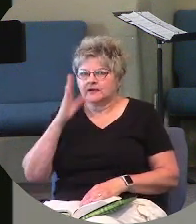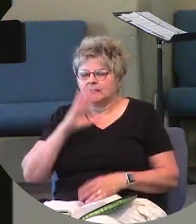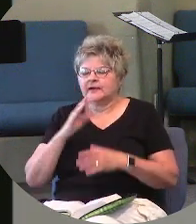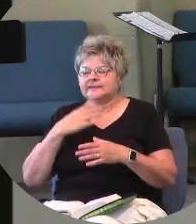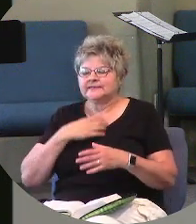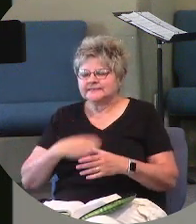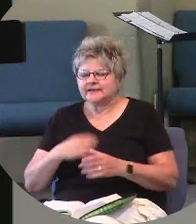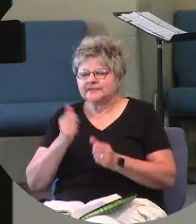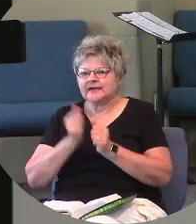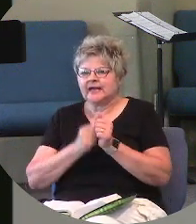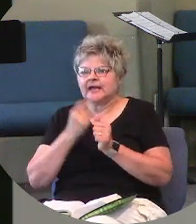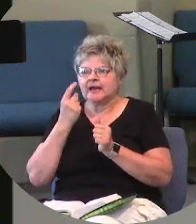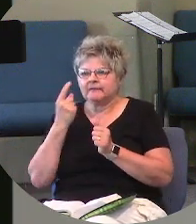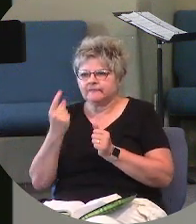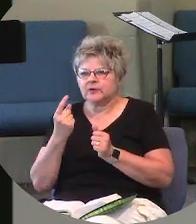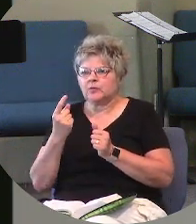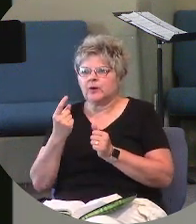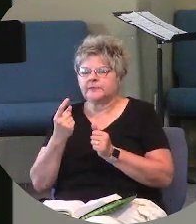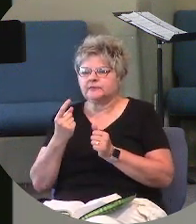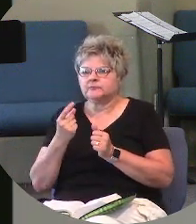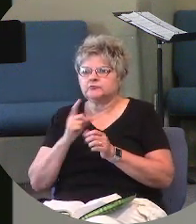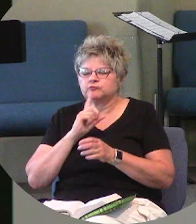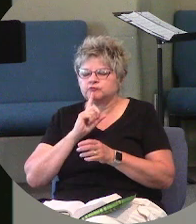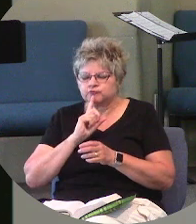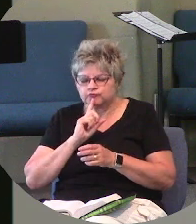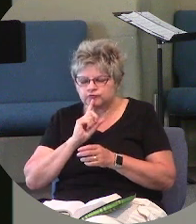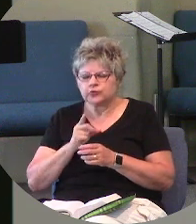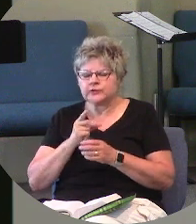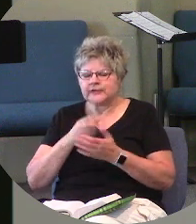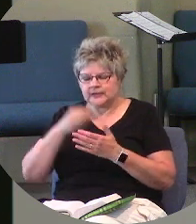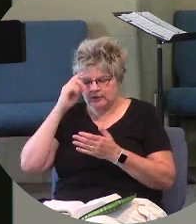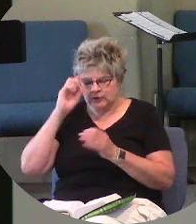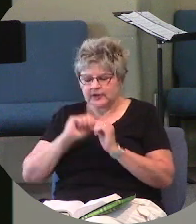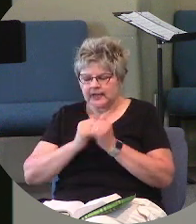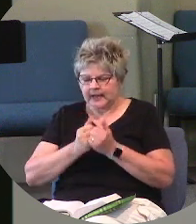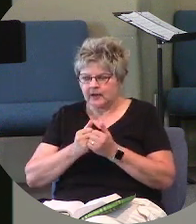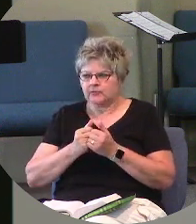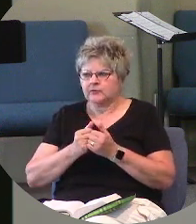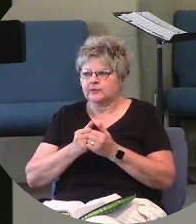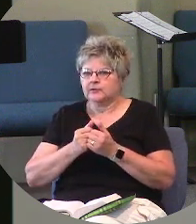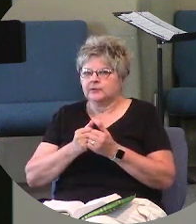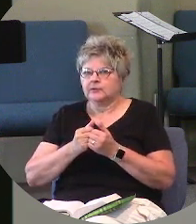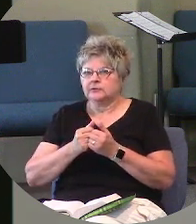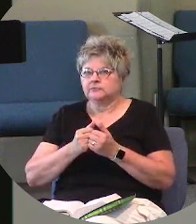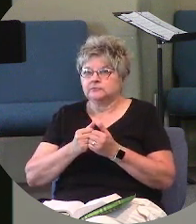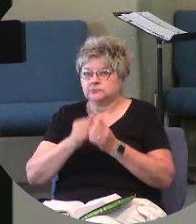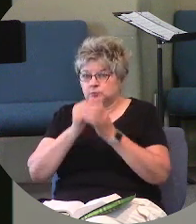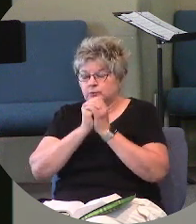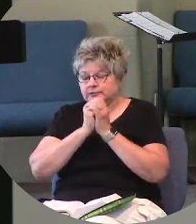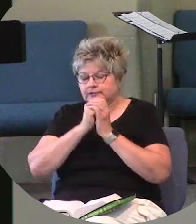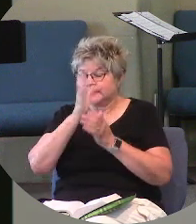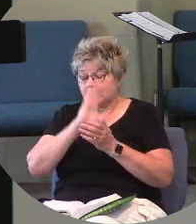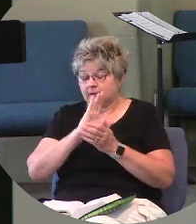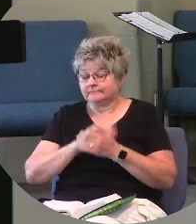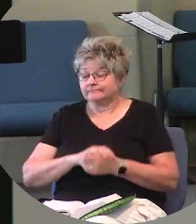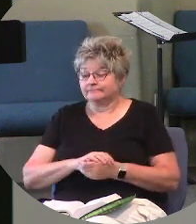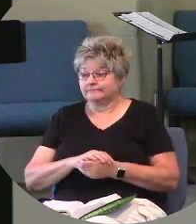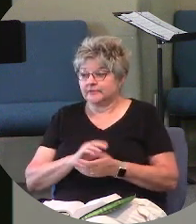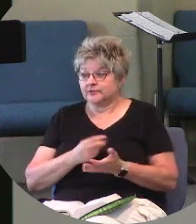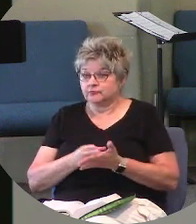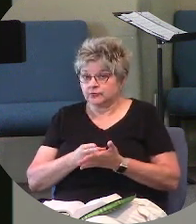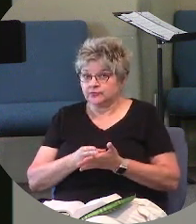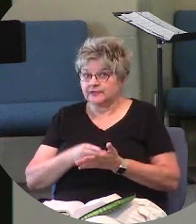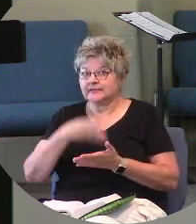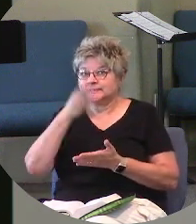learn how to truly worship God and the truth is